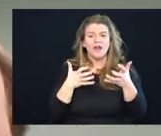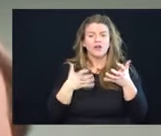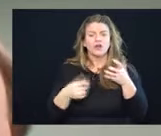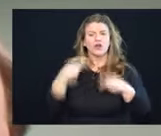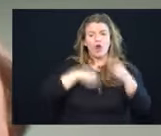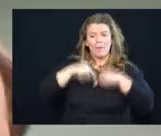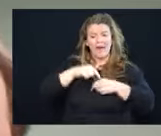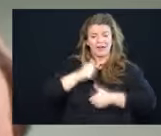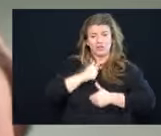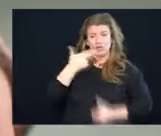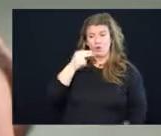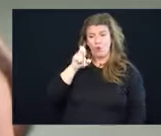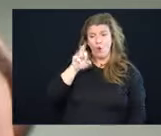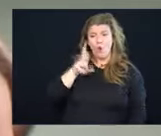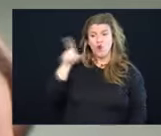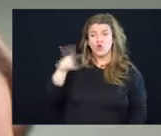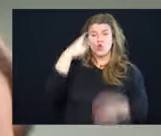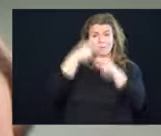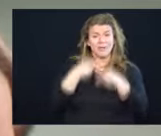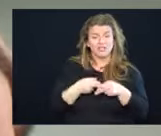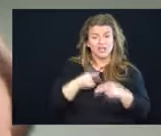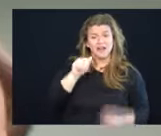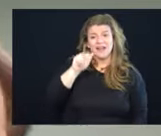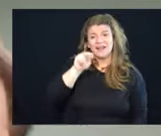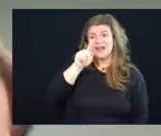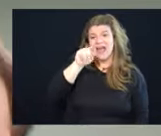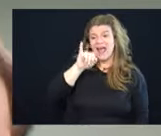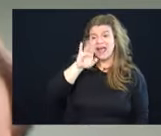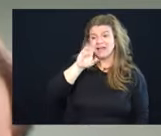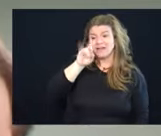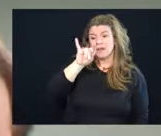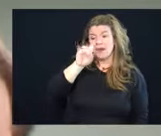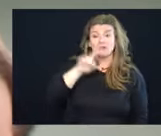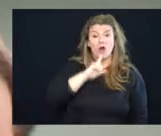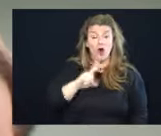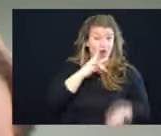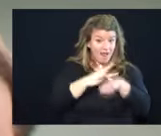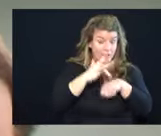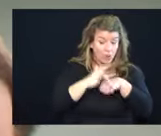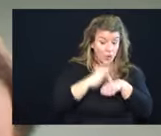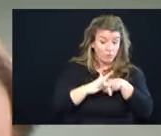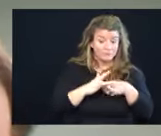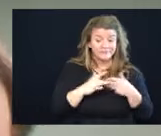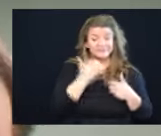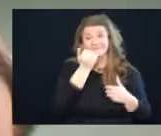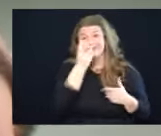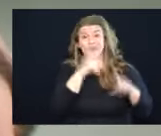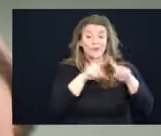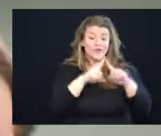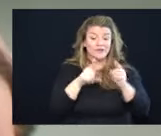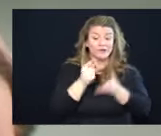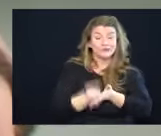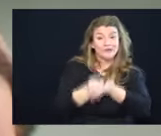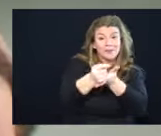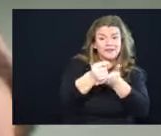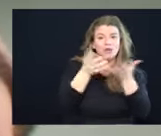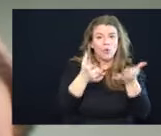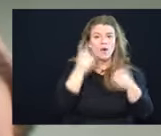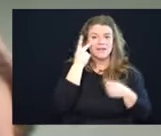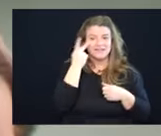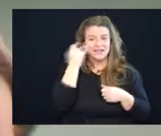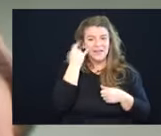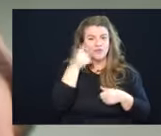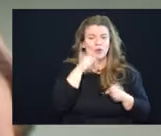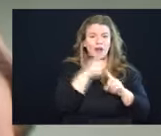General Hoyer. You mentioned the, the antibodies that are available, a couple of different treatments, and wanted to see if you could